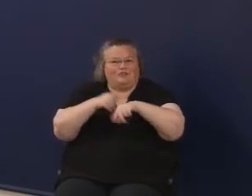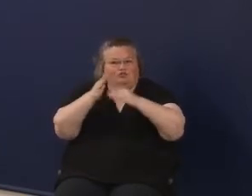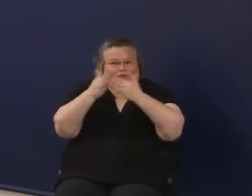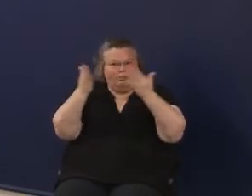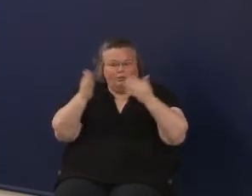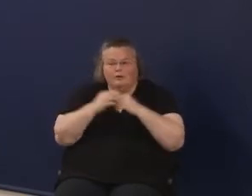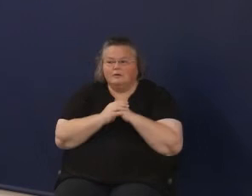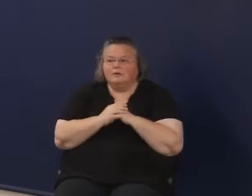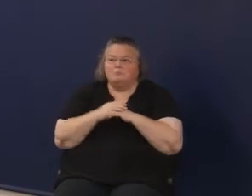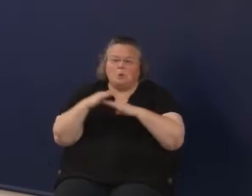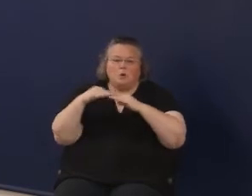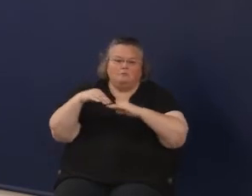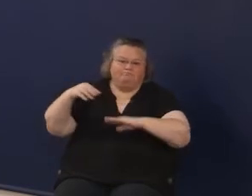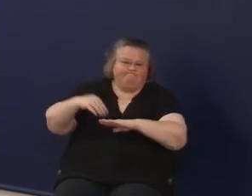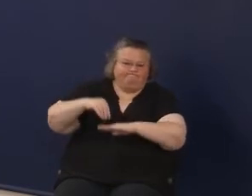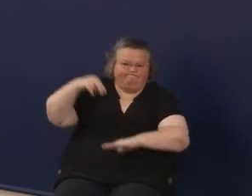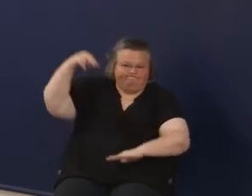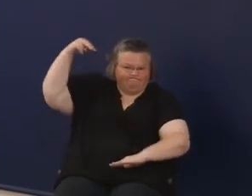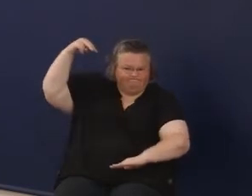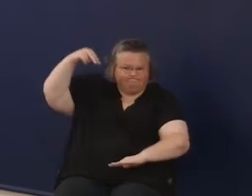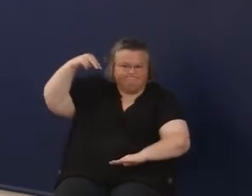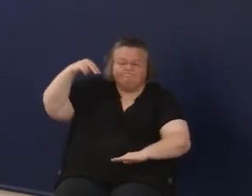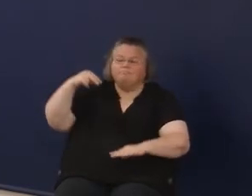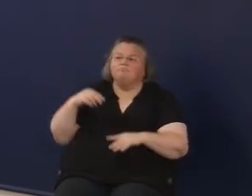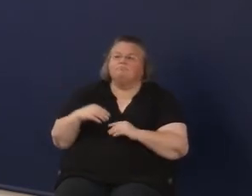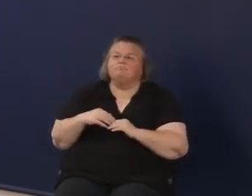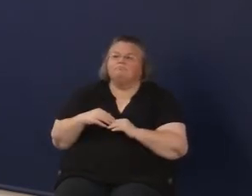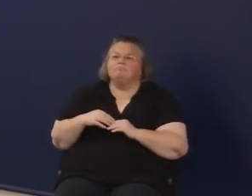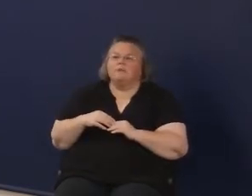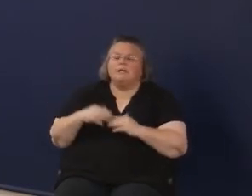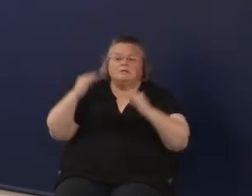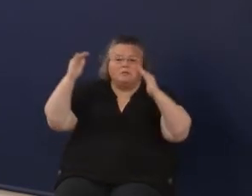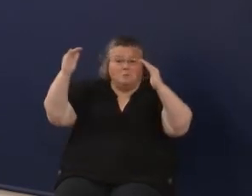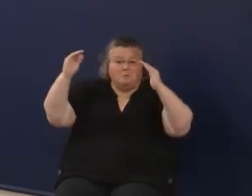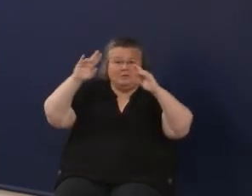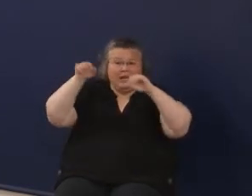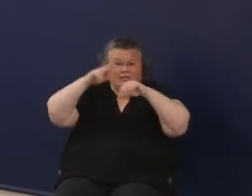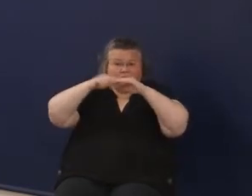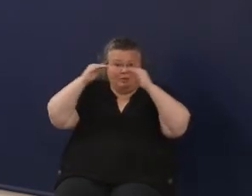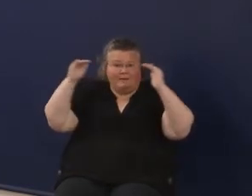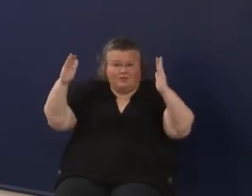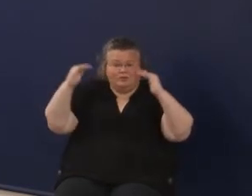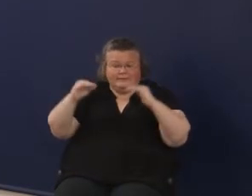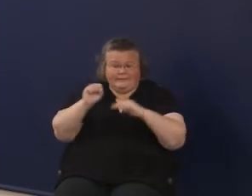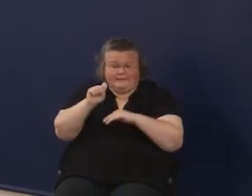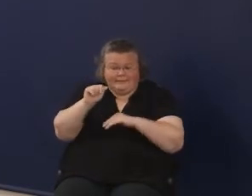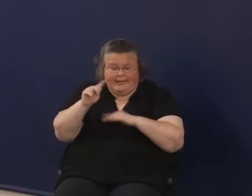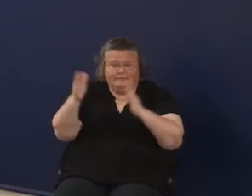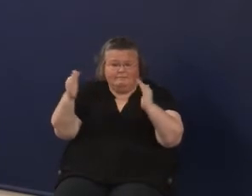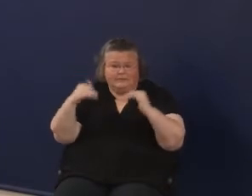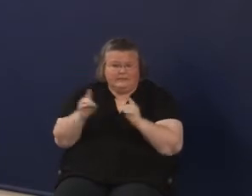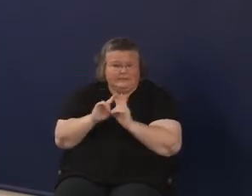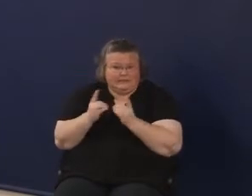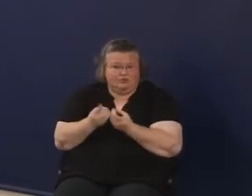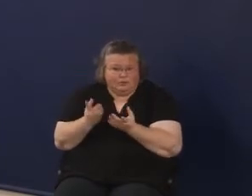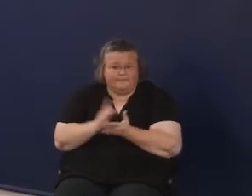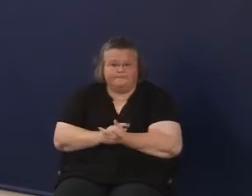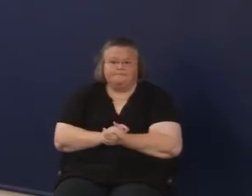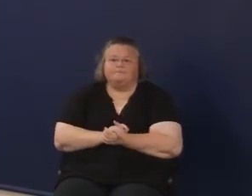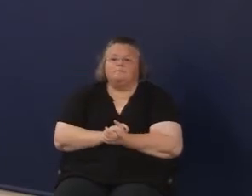today, as we think about what would that look like at a state level. So next slide. This is